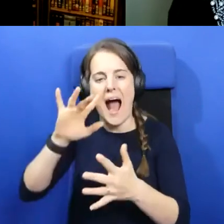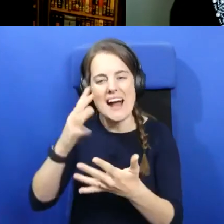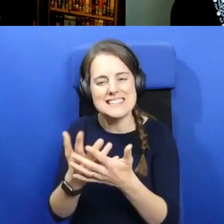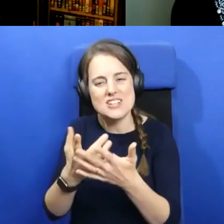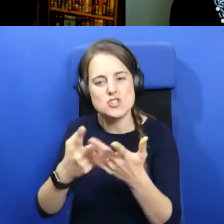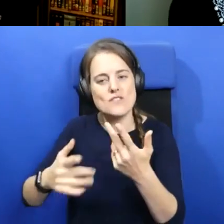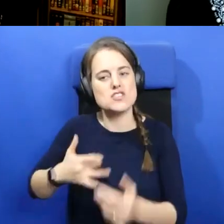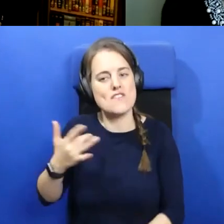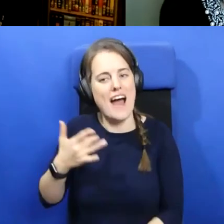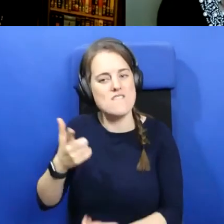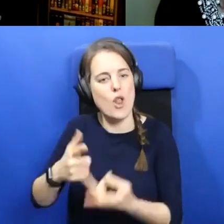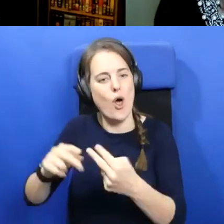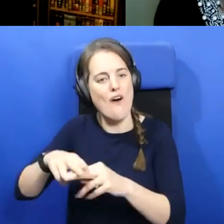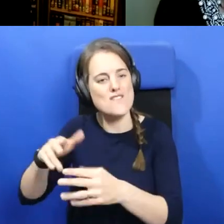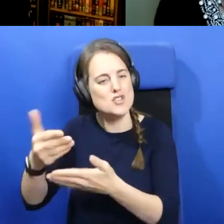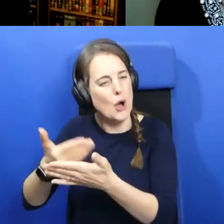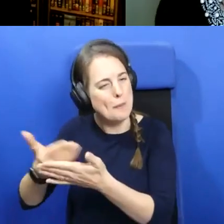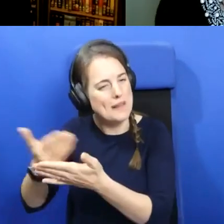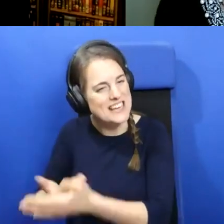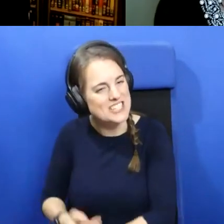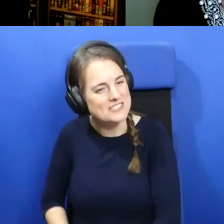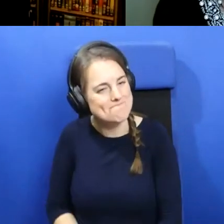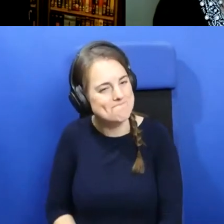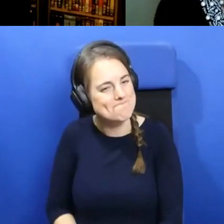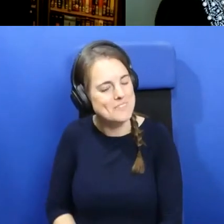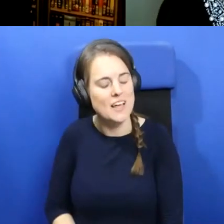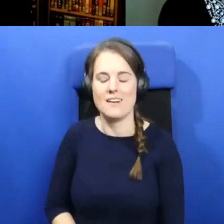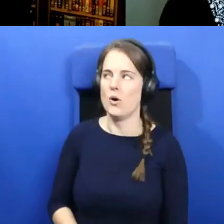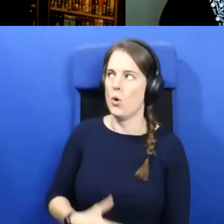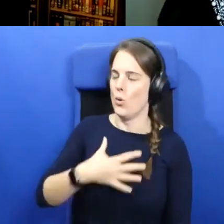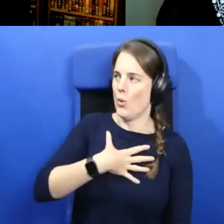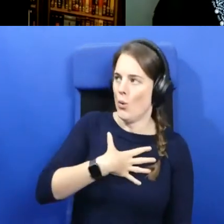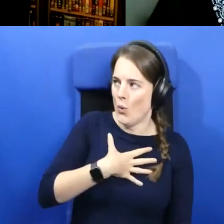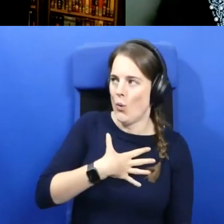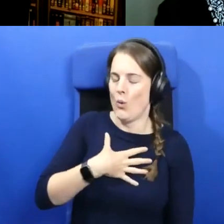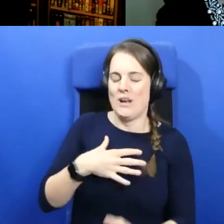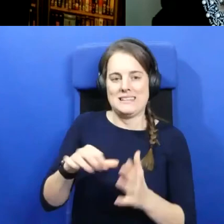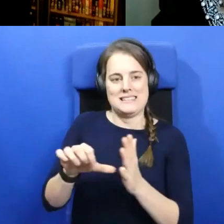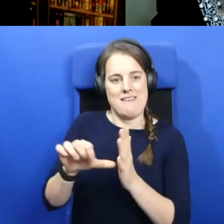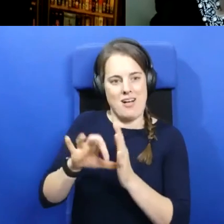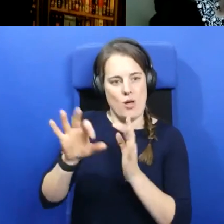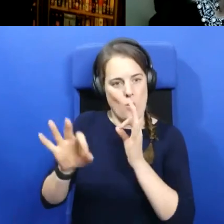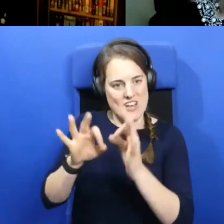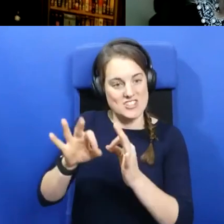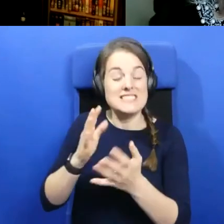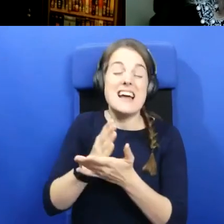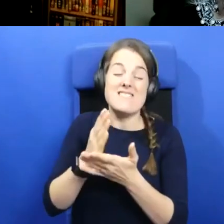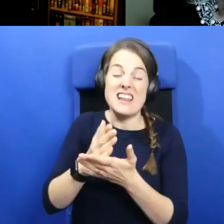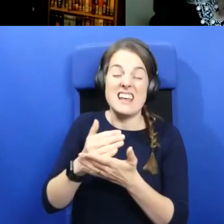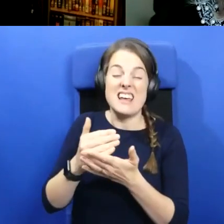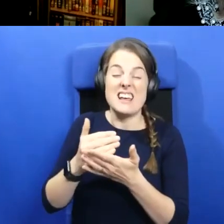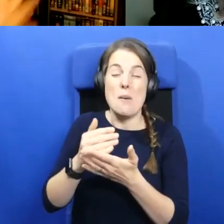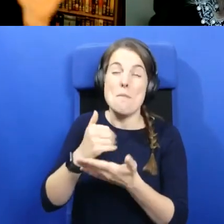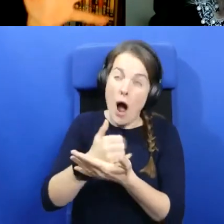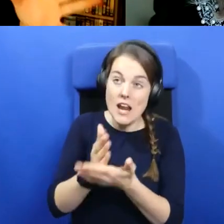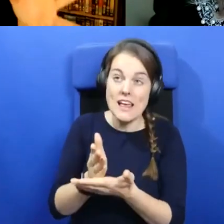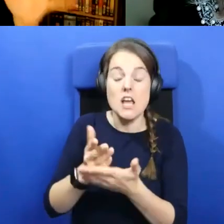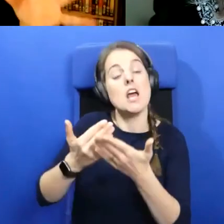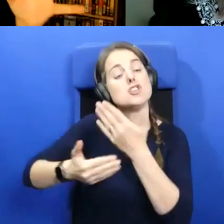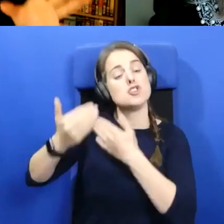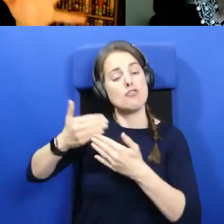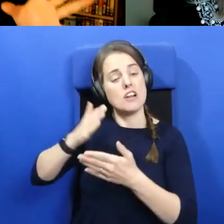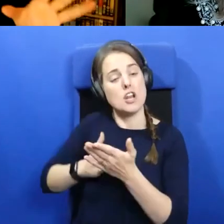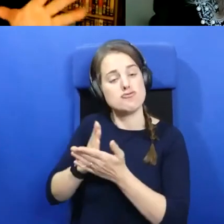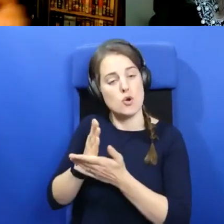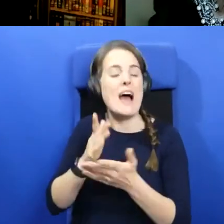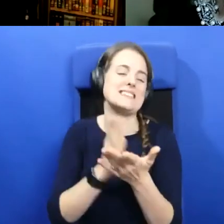Yeah, that's a, that's a difficult question. I would, I would say that it, it is definitely partly historically true. I mean, in terms of, yes, out of none,